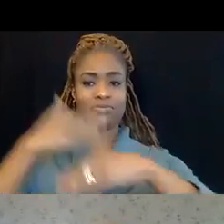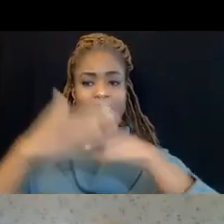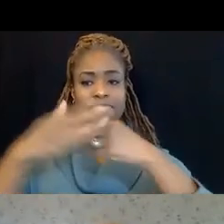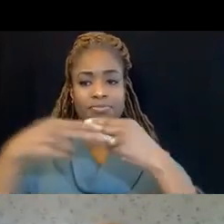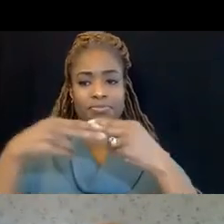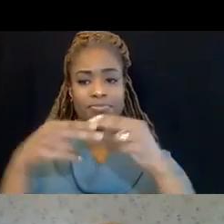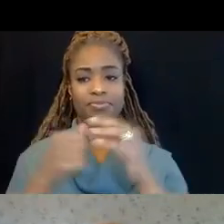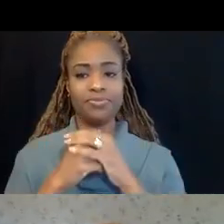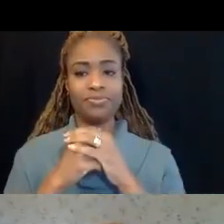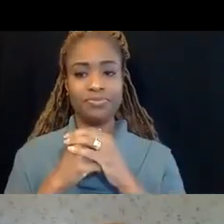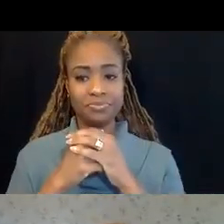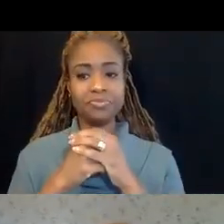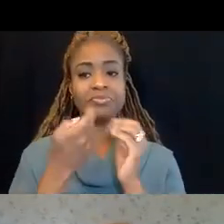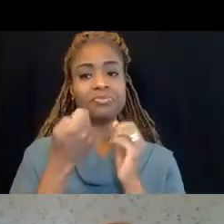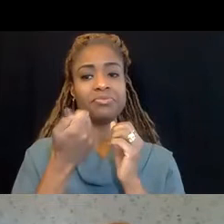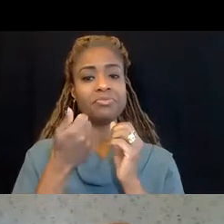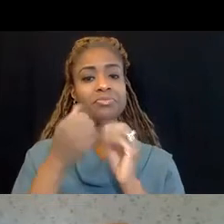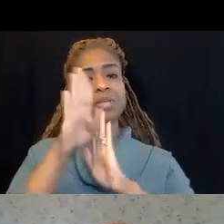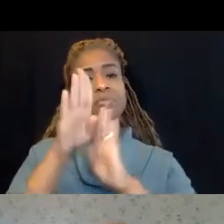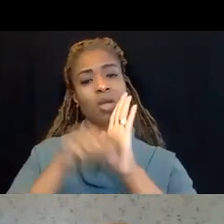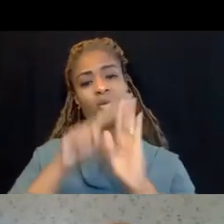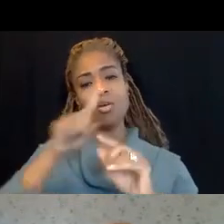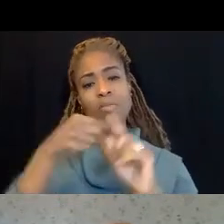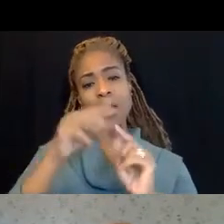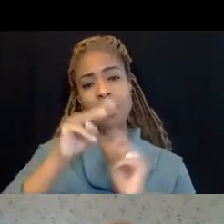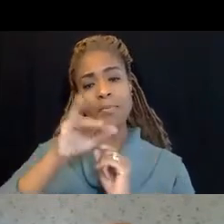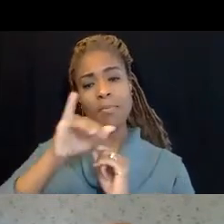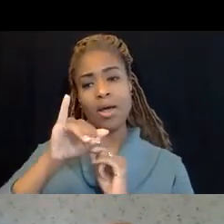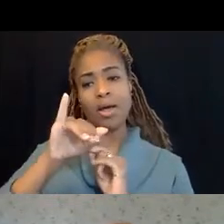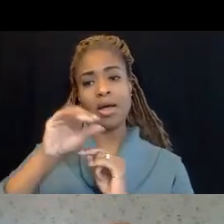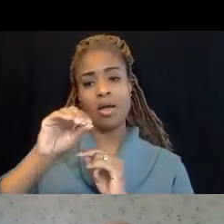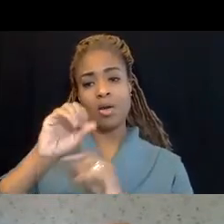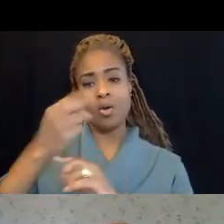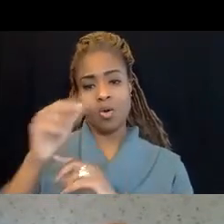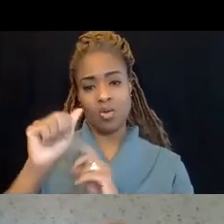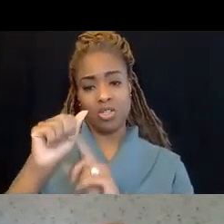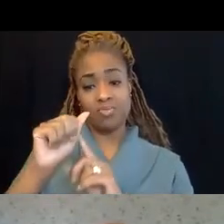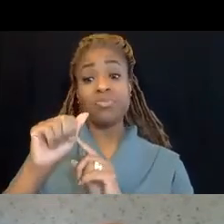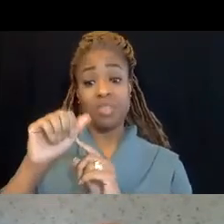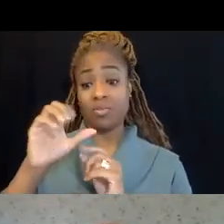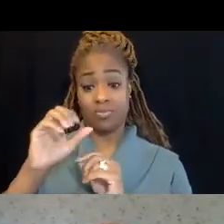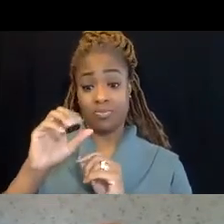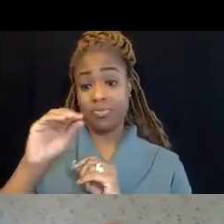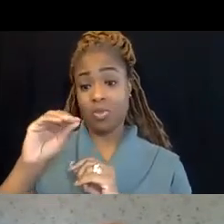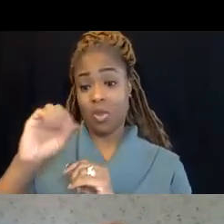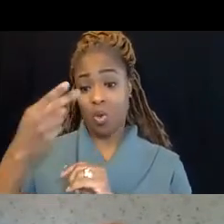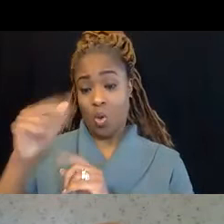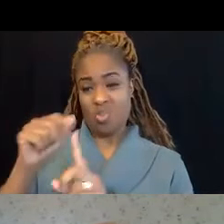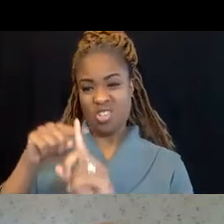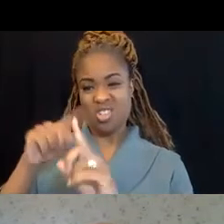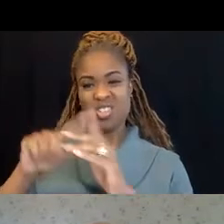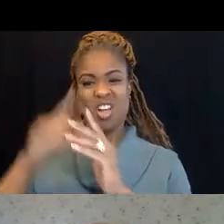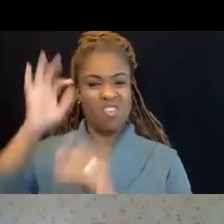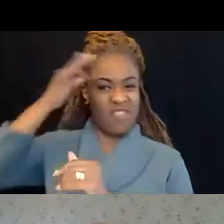So to give you a background about MIOSHA, OSHA was started in Federal